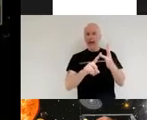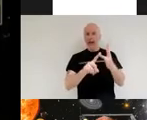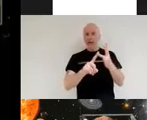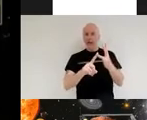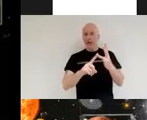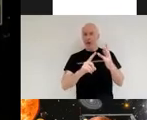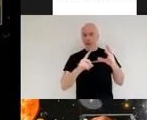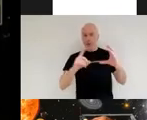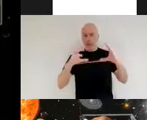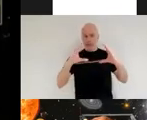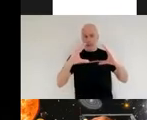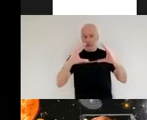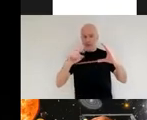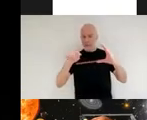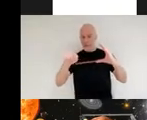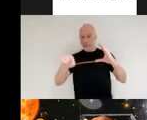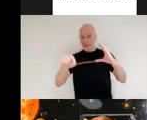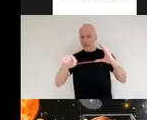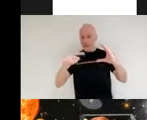called the l2